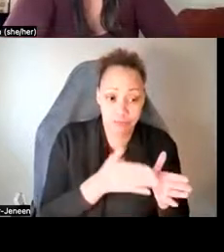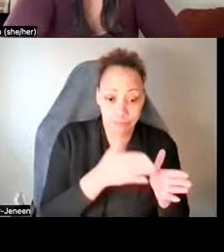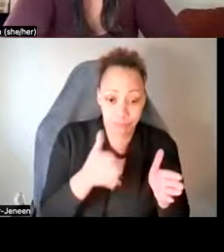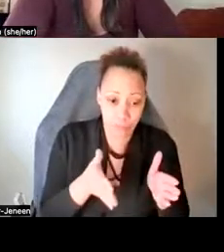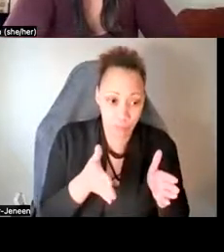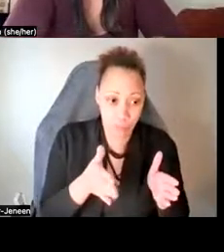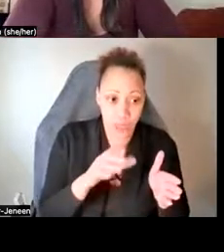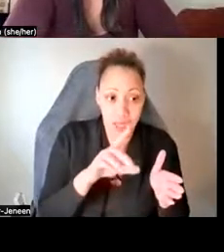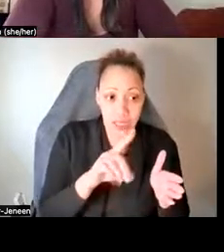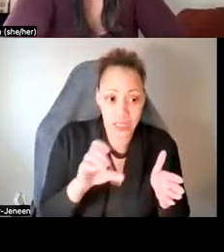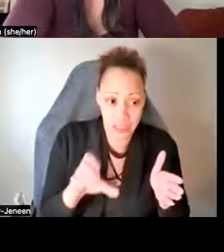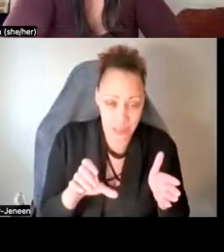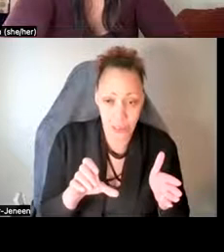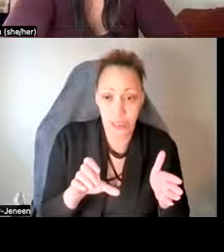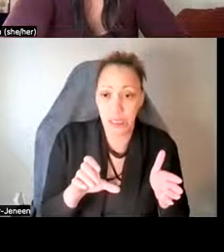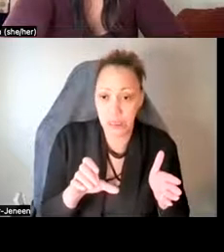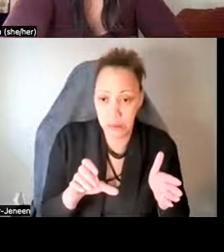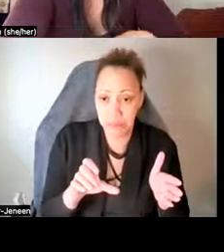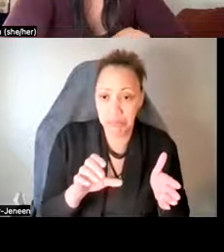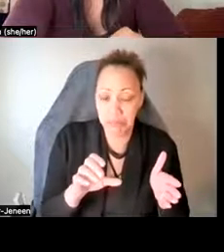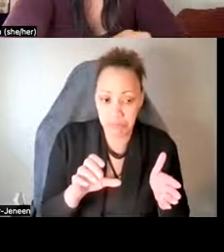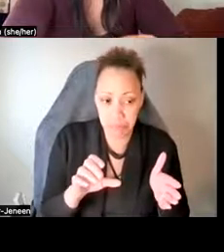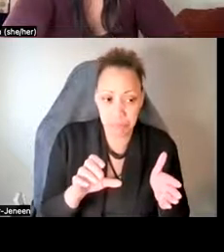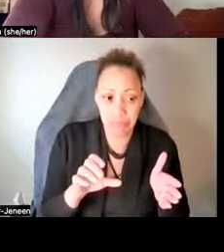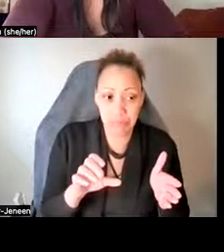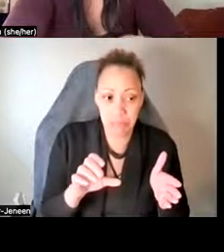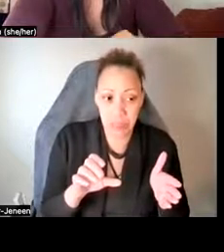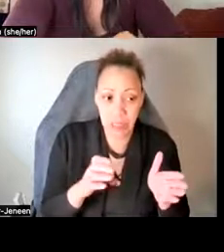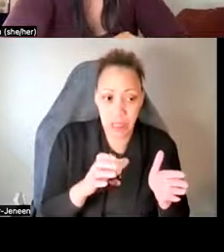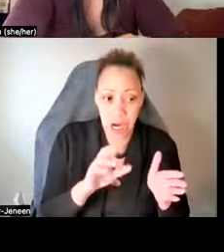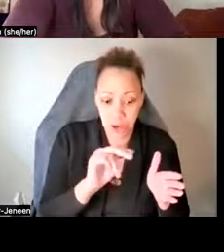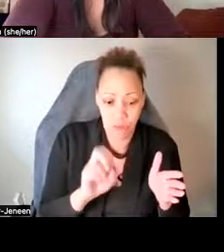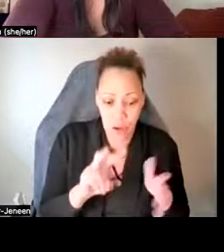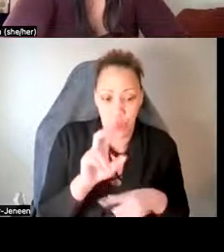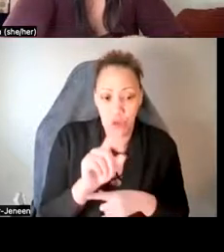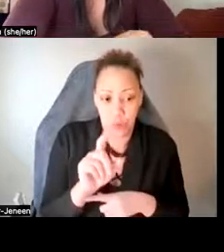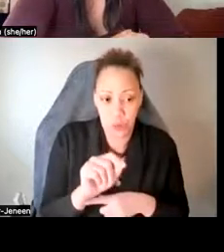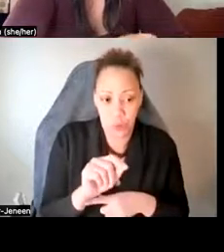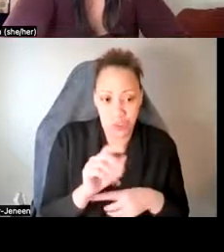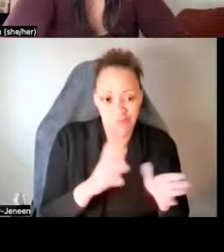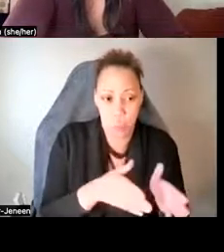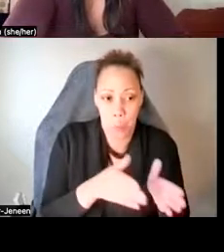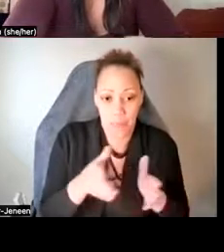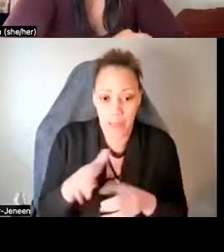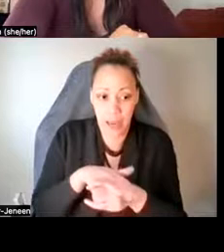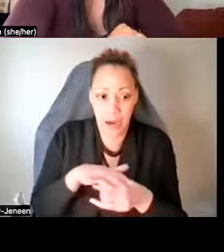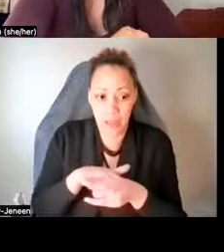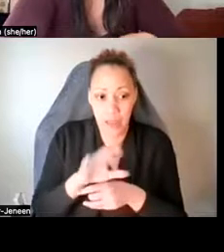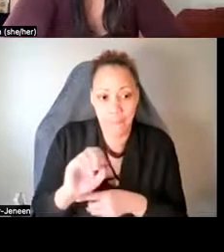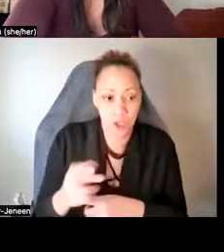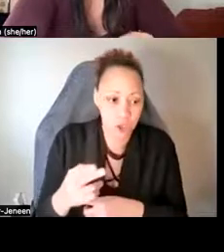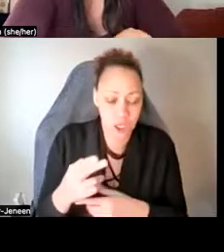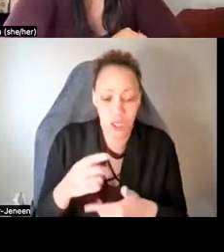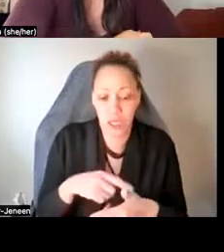know, DC decriminalizing a few psychedelics in November of 2020, um, areas in Michigan, Massachusetts